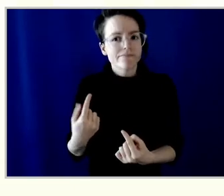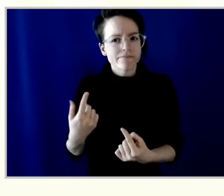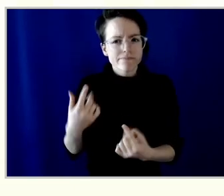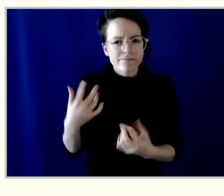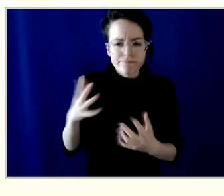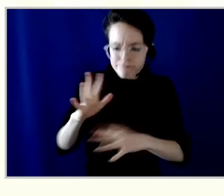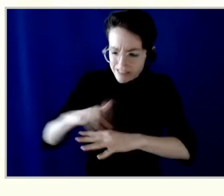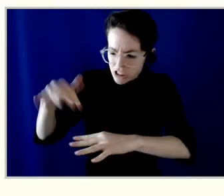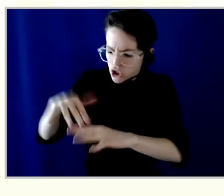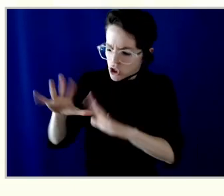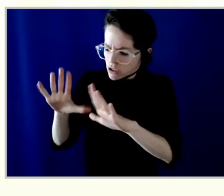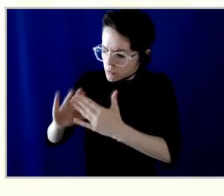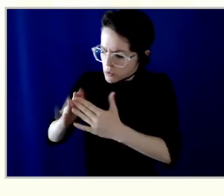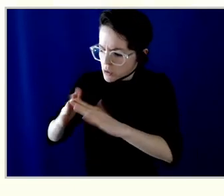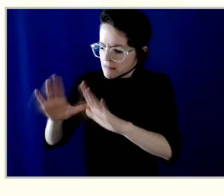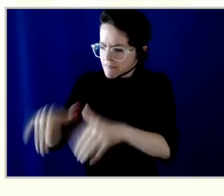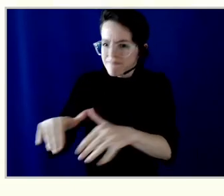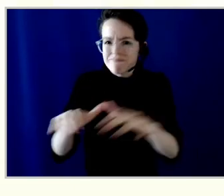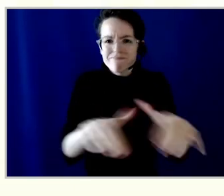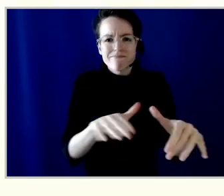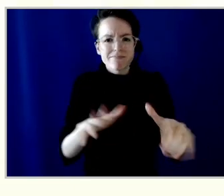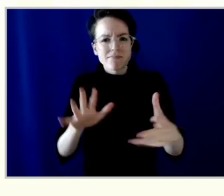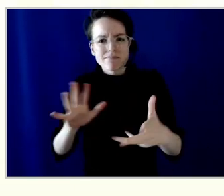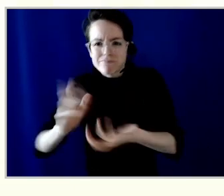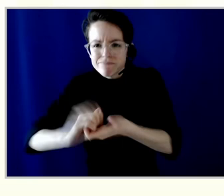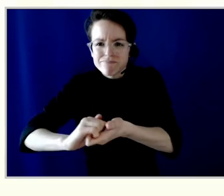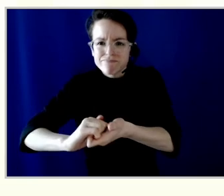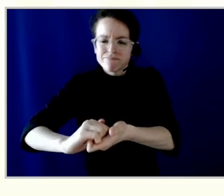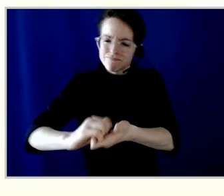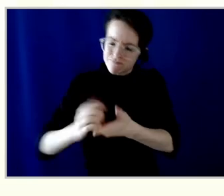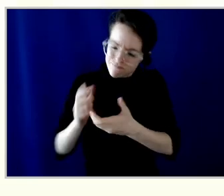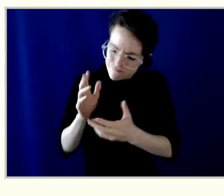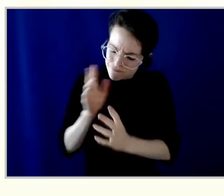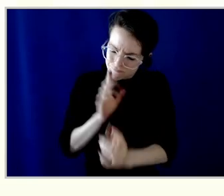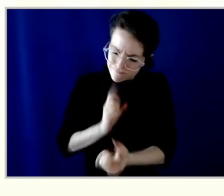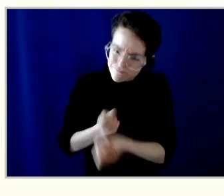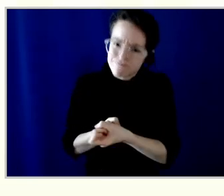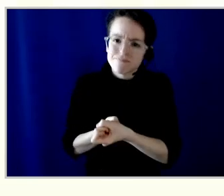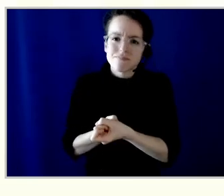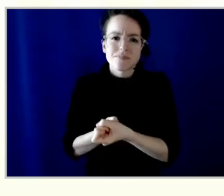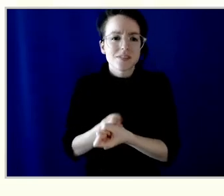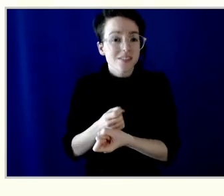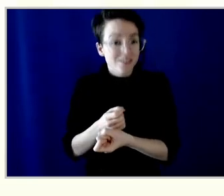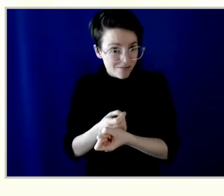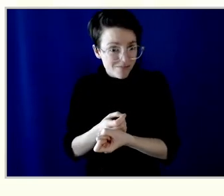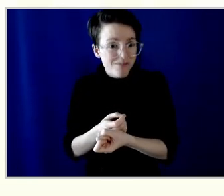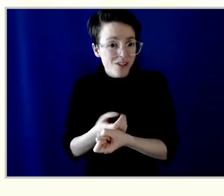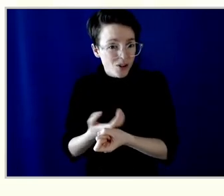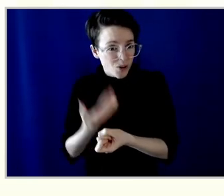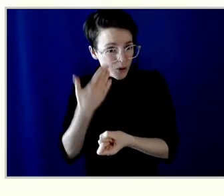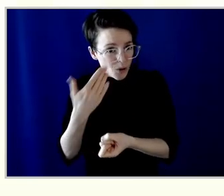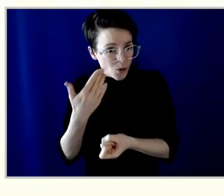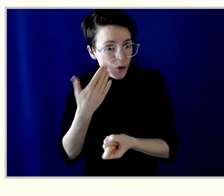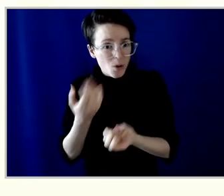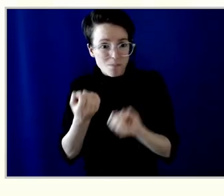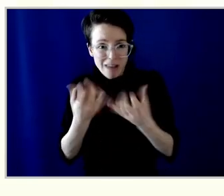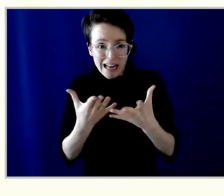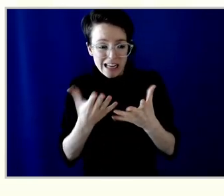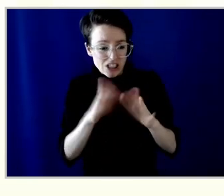Indigenous communities in the journey of grieving, healing and honouring the children that never came home from residential schools.